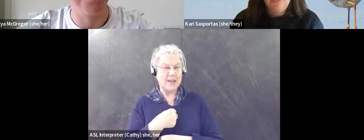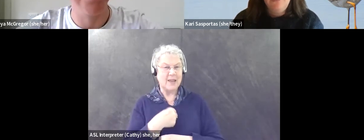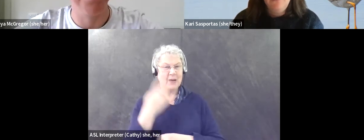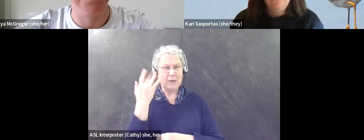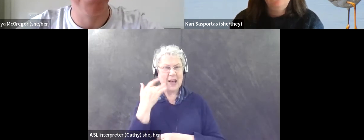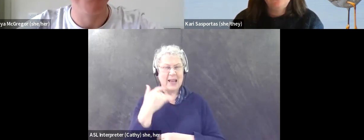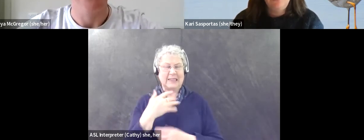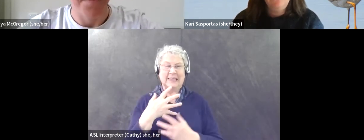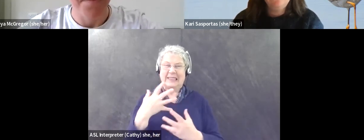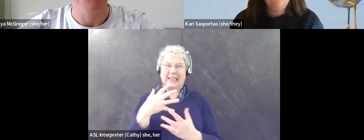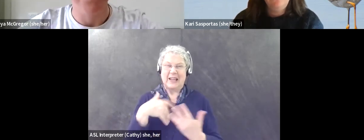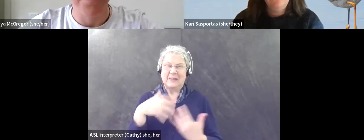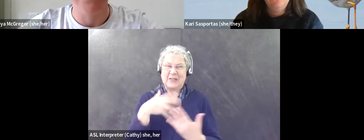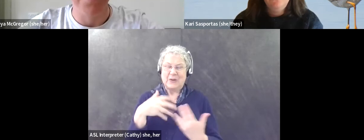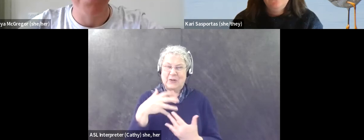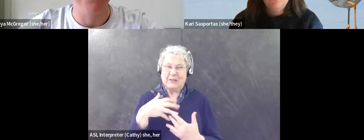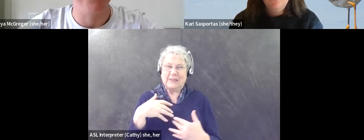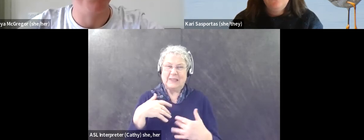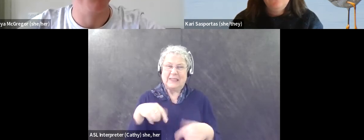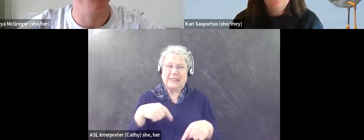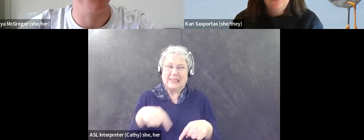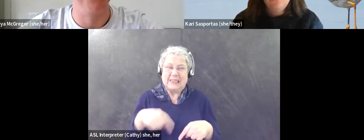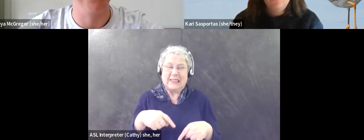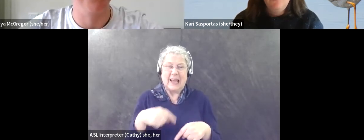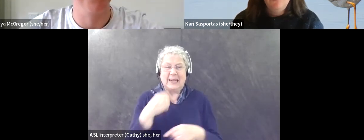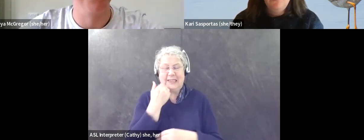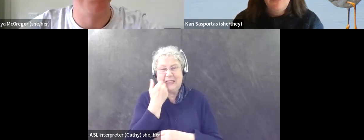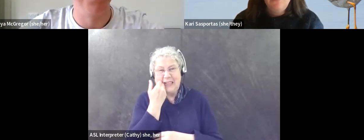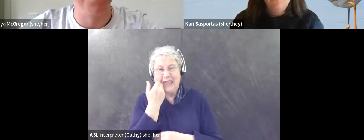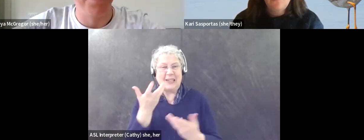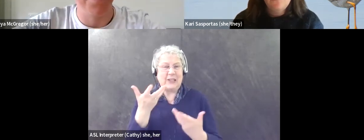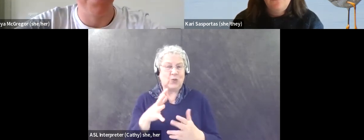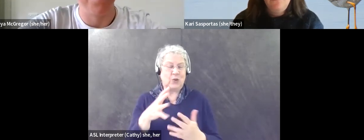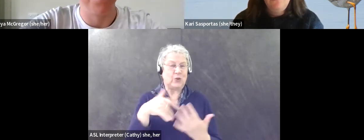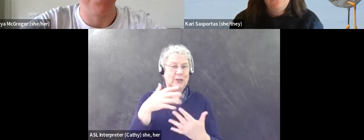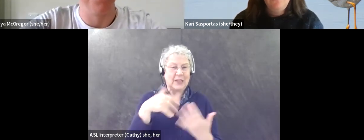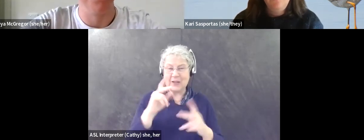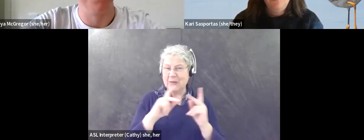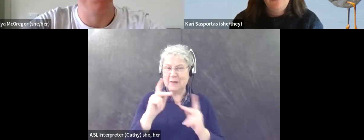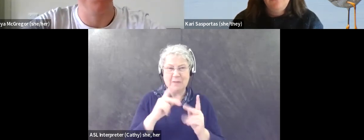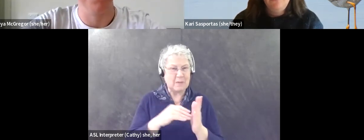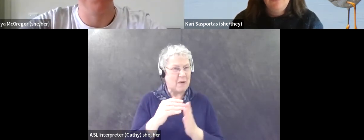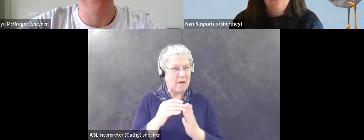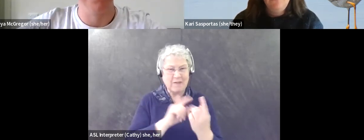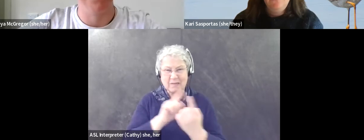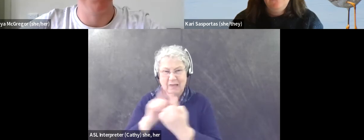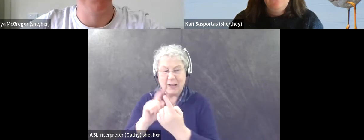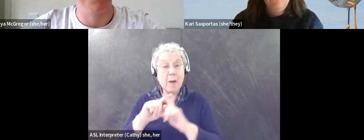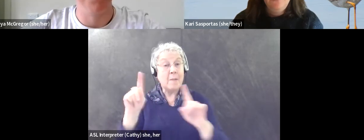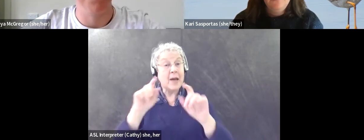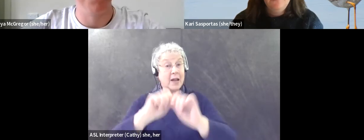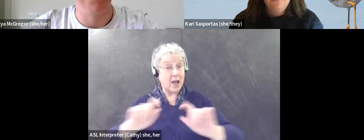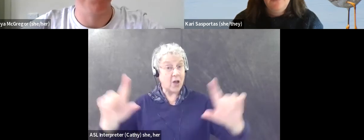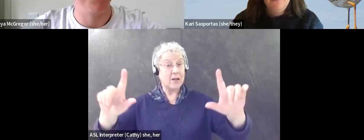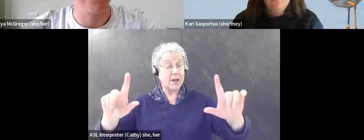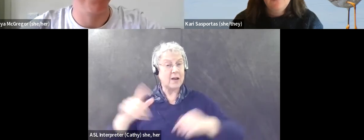anxiety and shyness and not really wanting to engage with people a lot in person. Um, but online, I